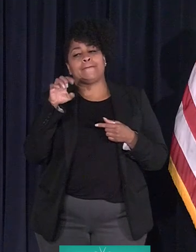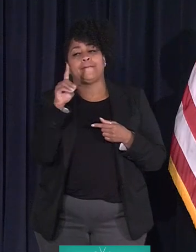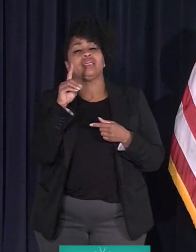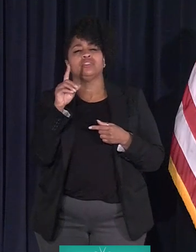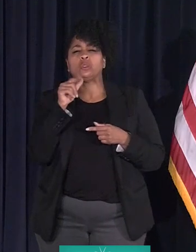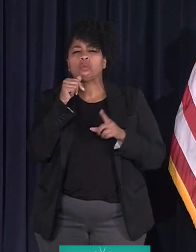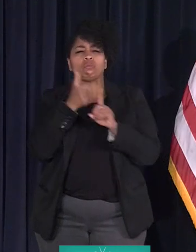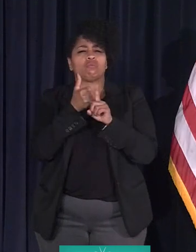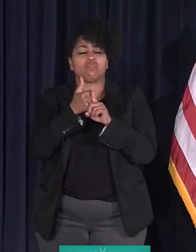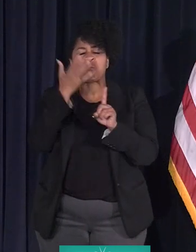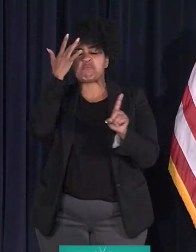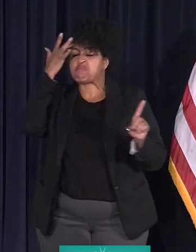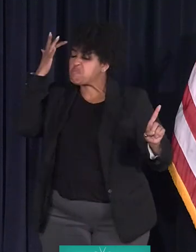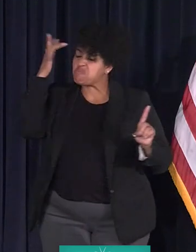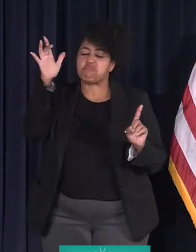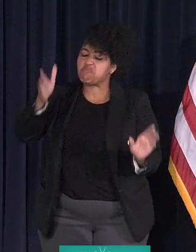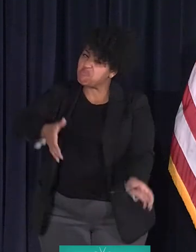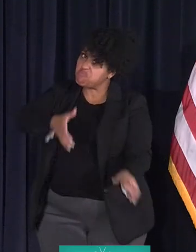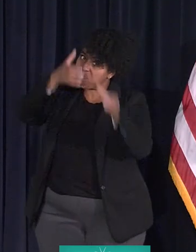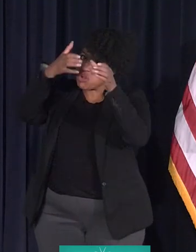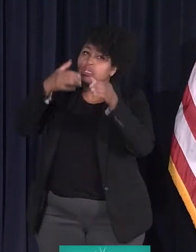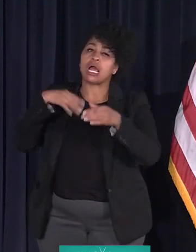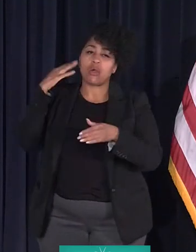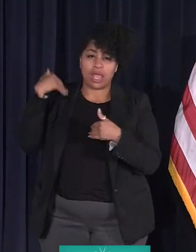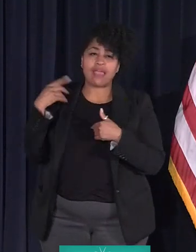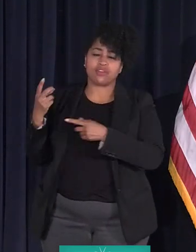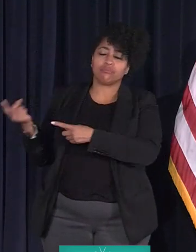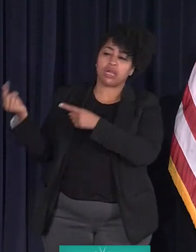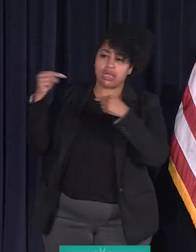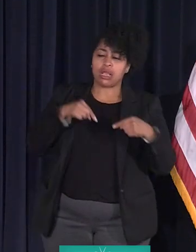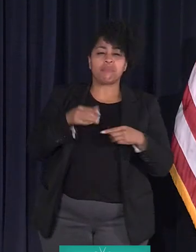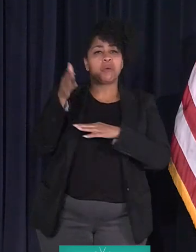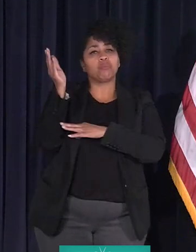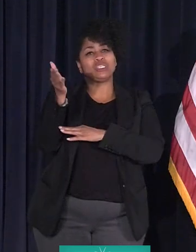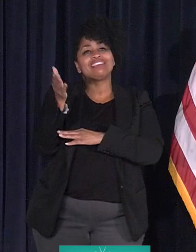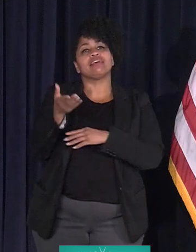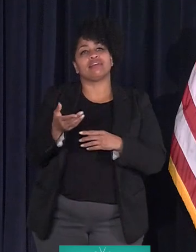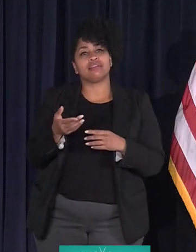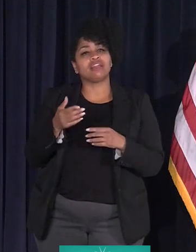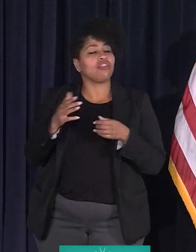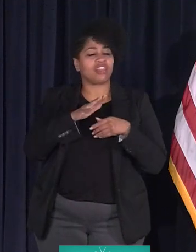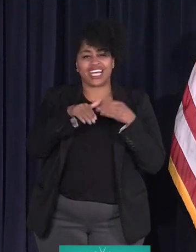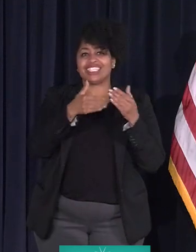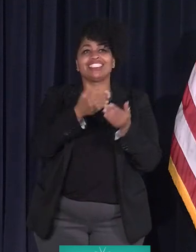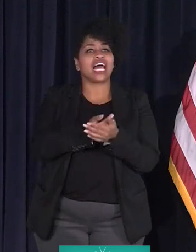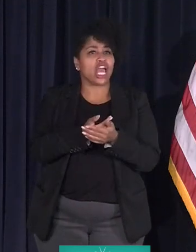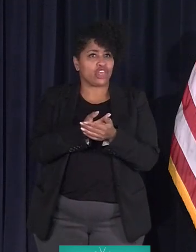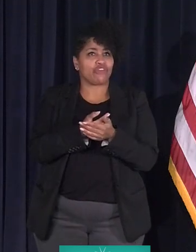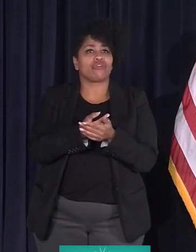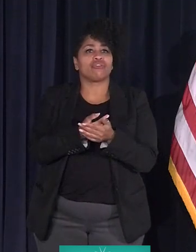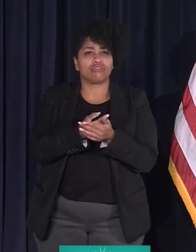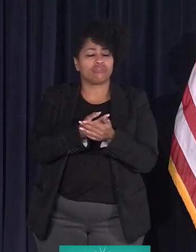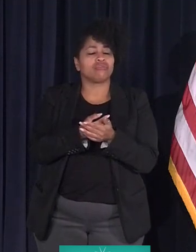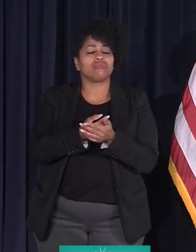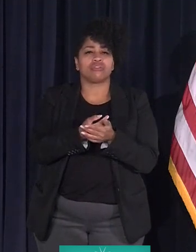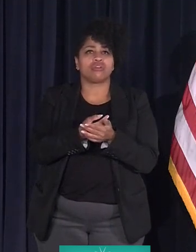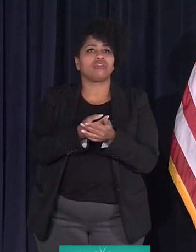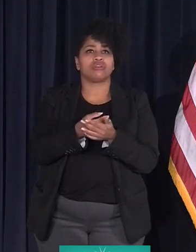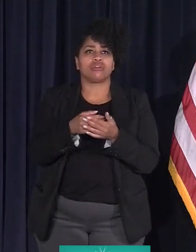brilliant. I'm going to have him come and present the entire initiative,